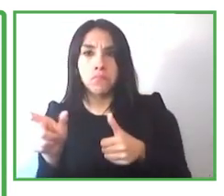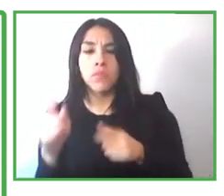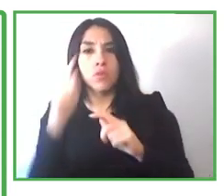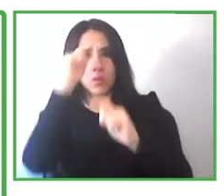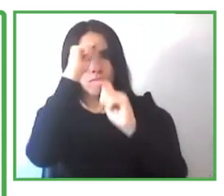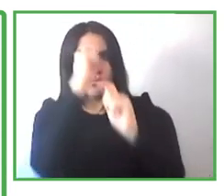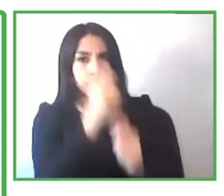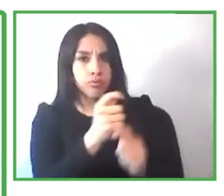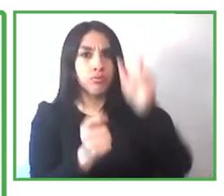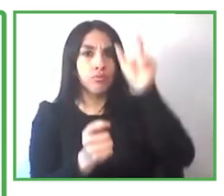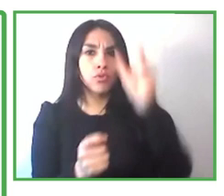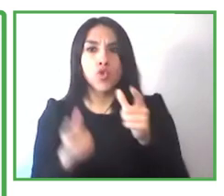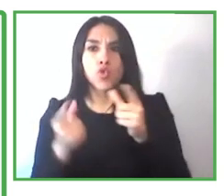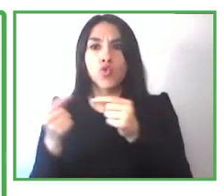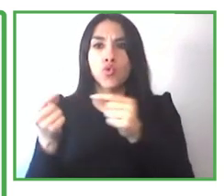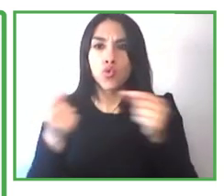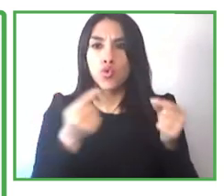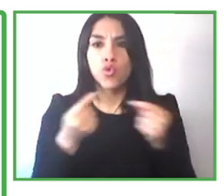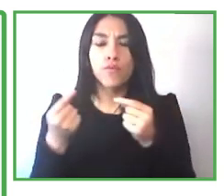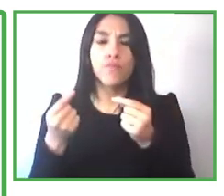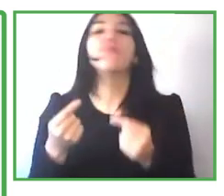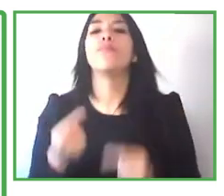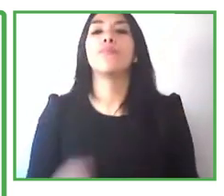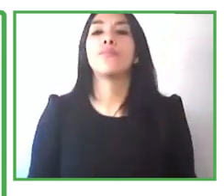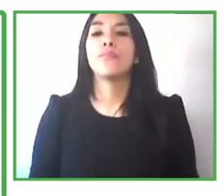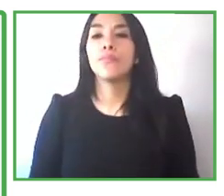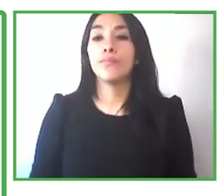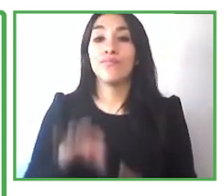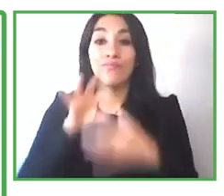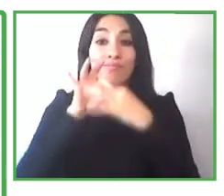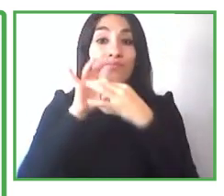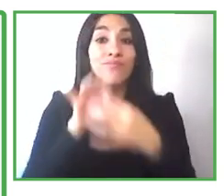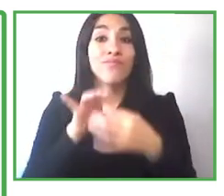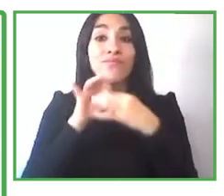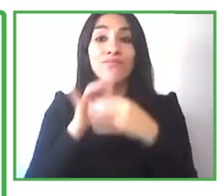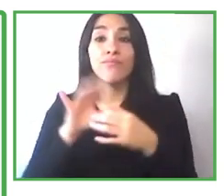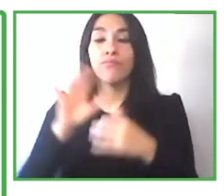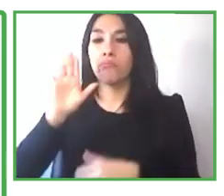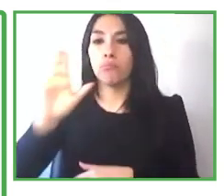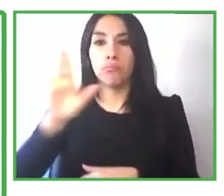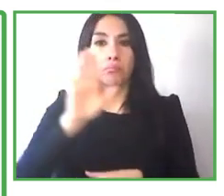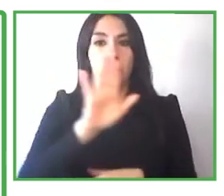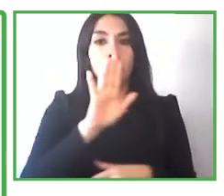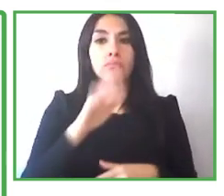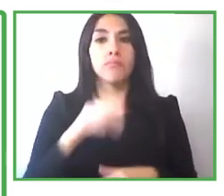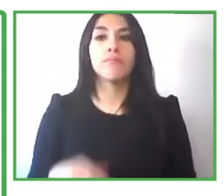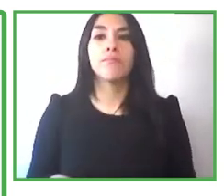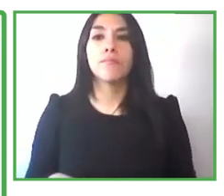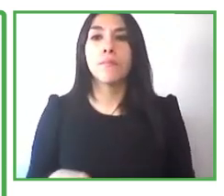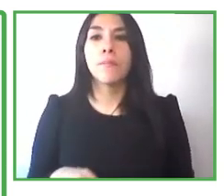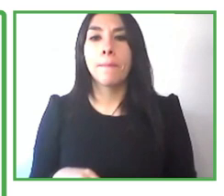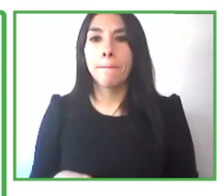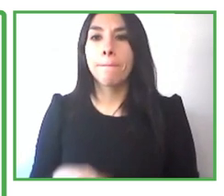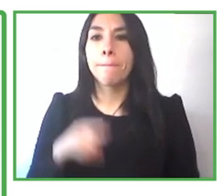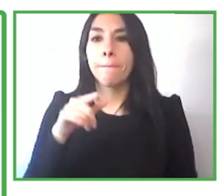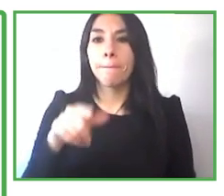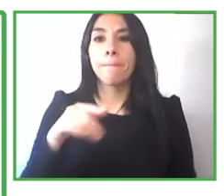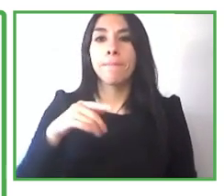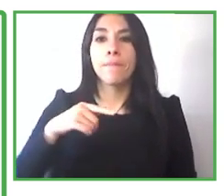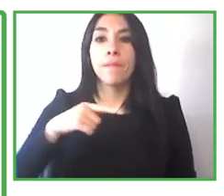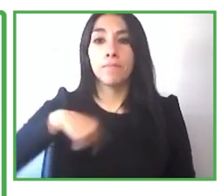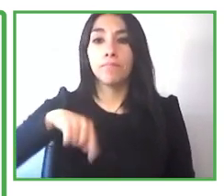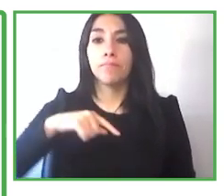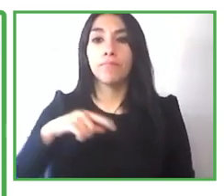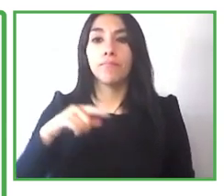us and so we try and develop key employment skills and what what is key to everything working